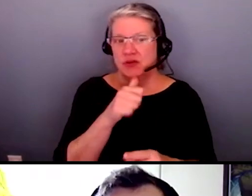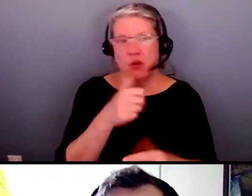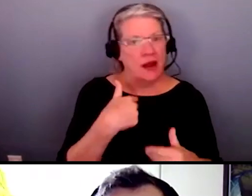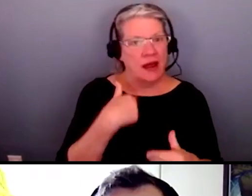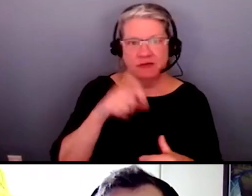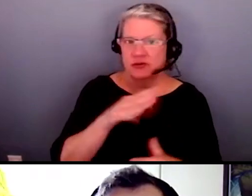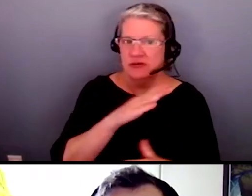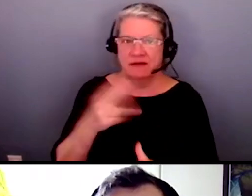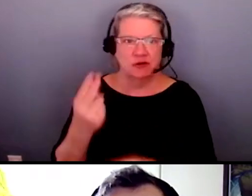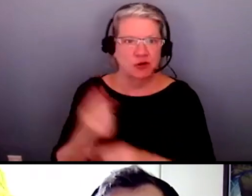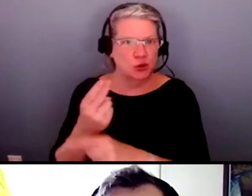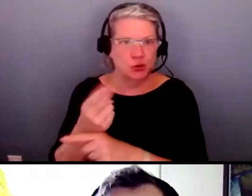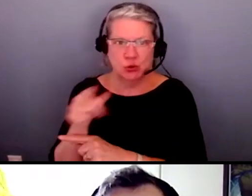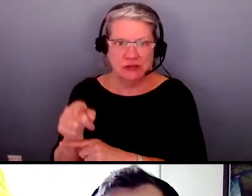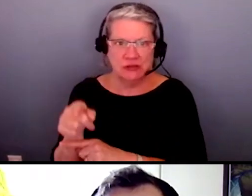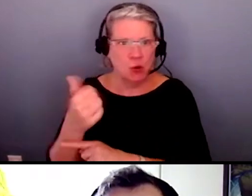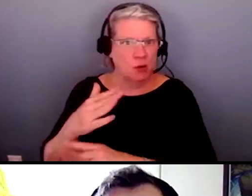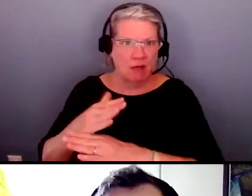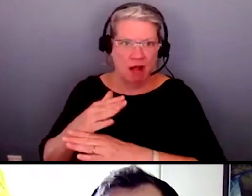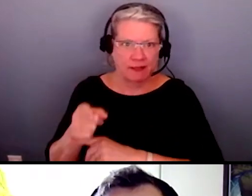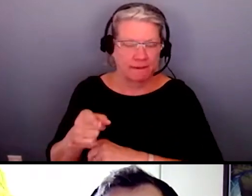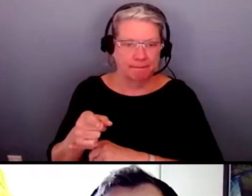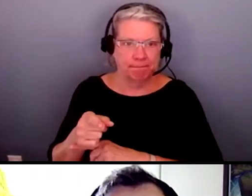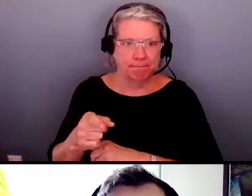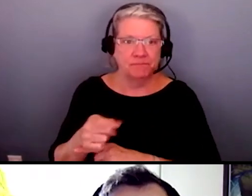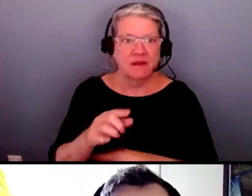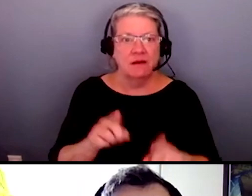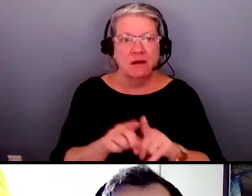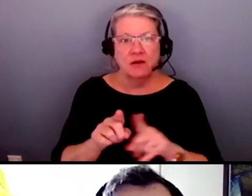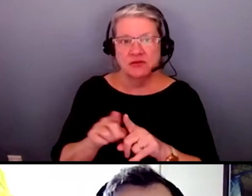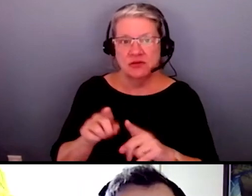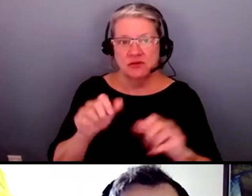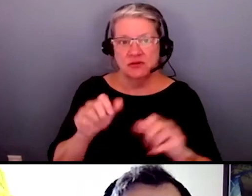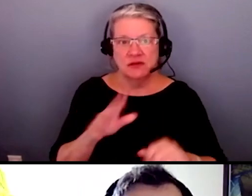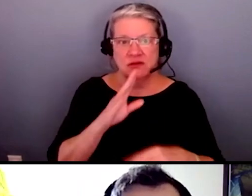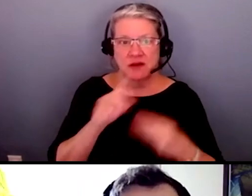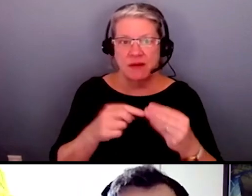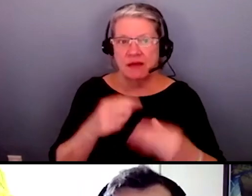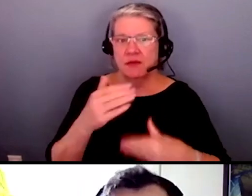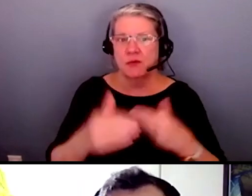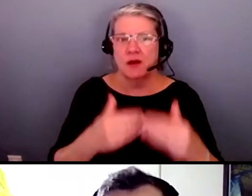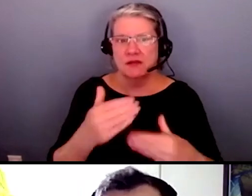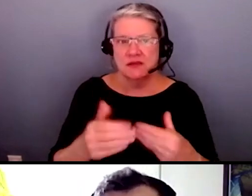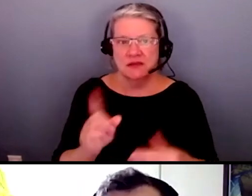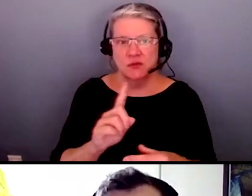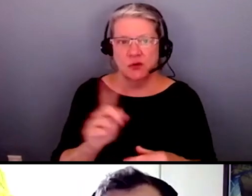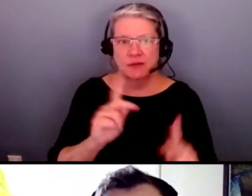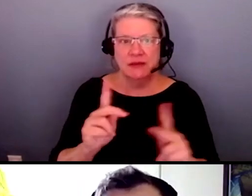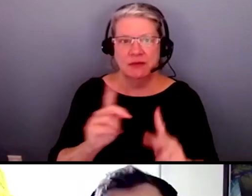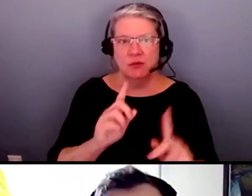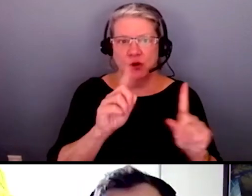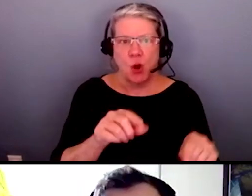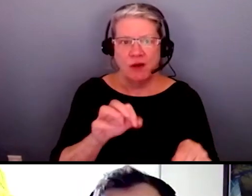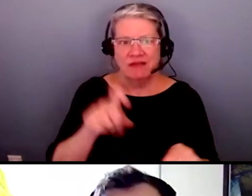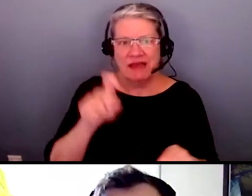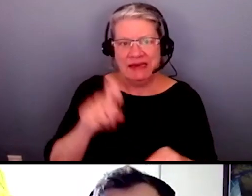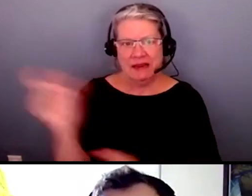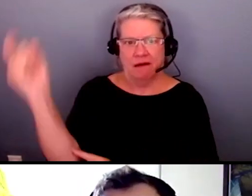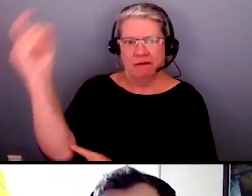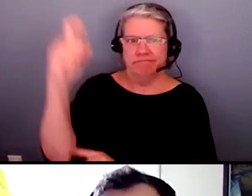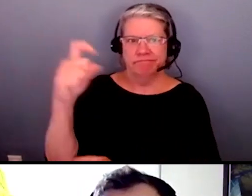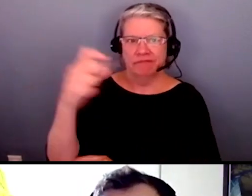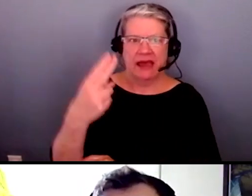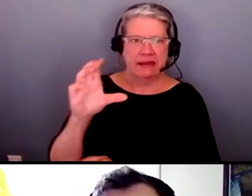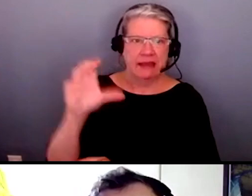block them um as well as can you talk about what the process would be or where people would go if they need to obtain um